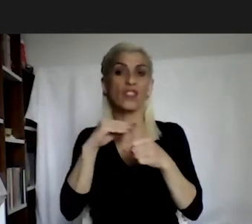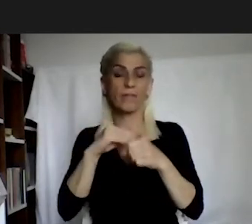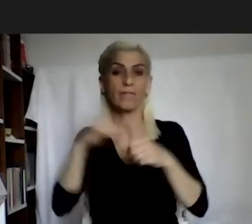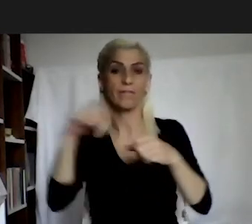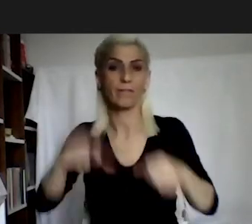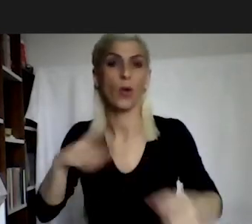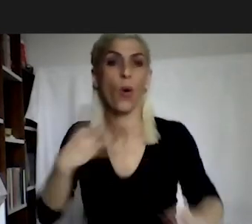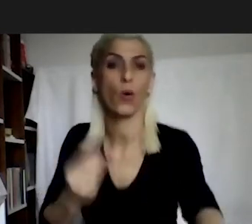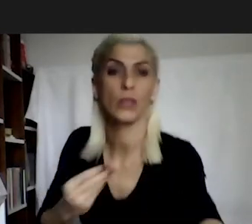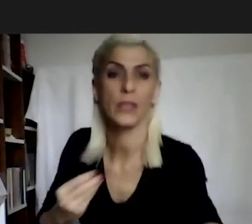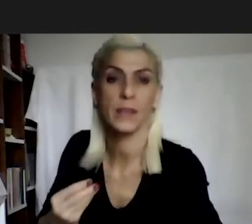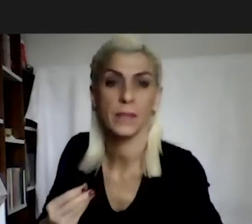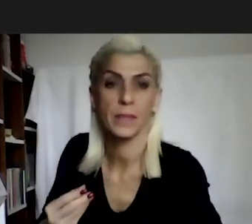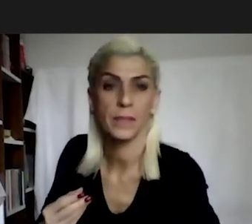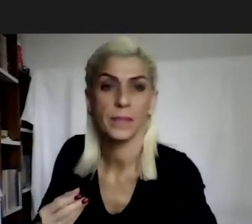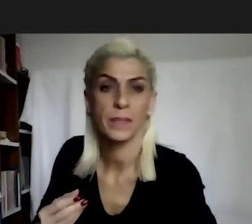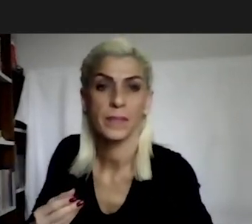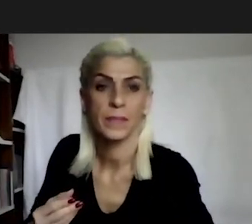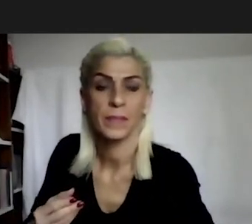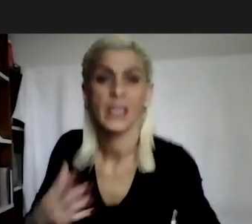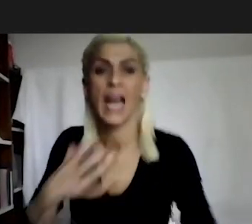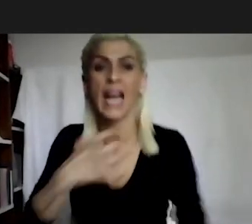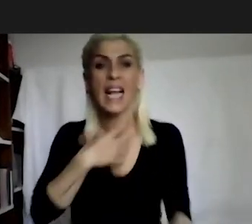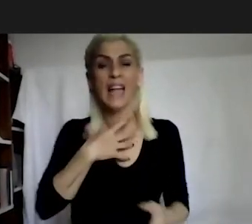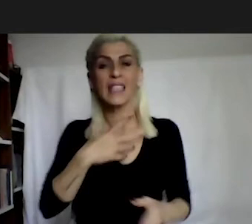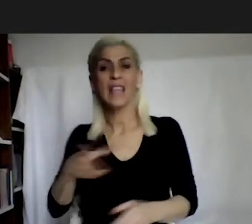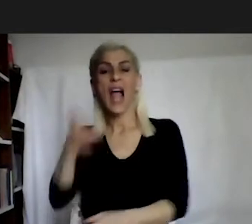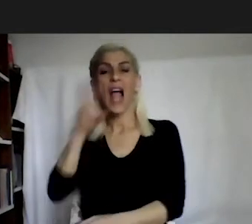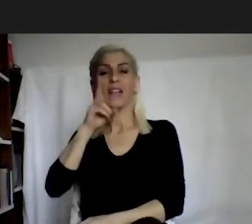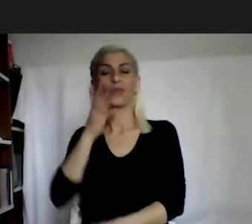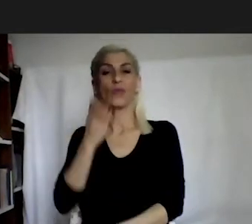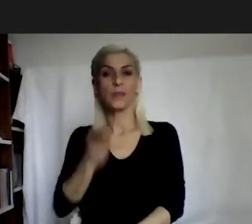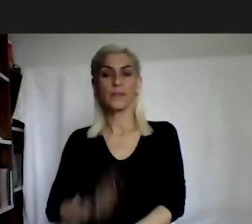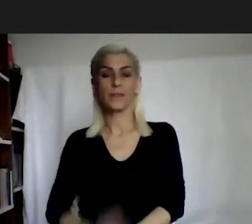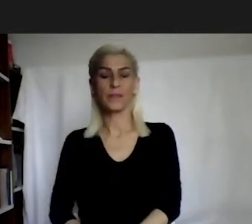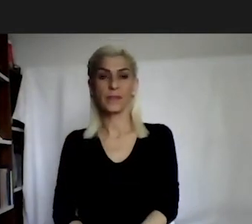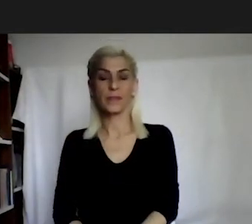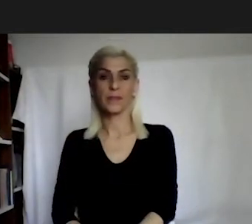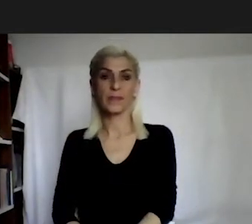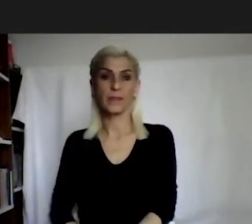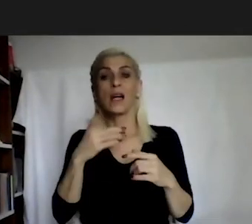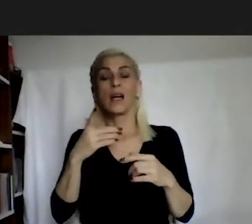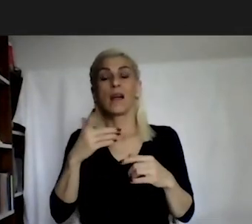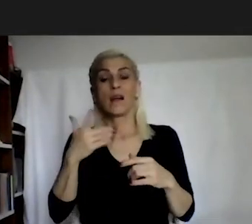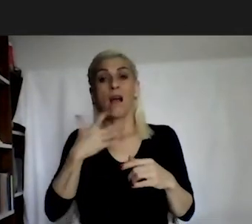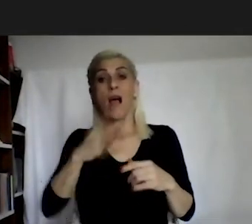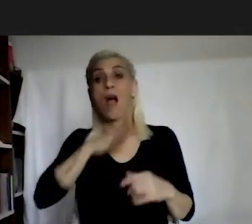The speaker referred to the elections, legal practices,